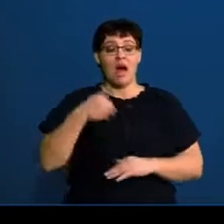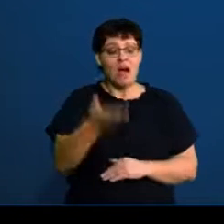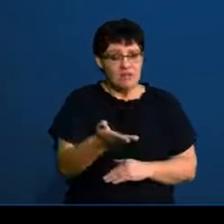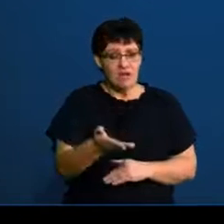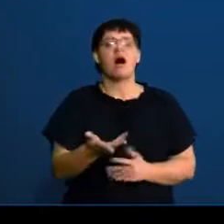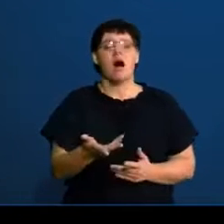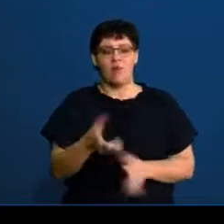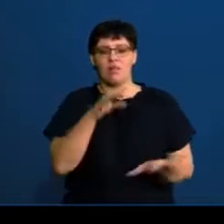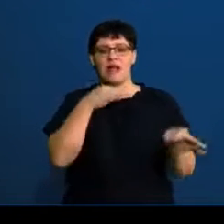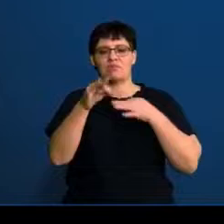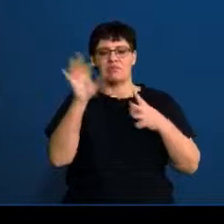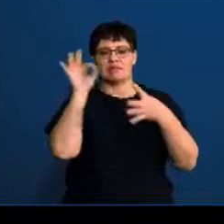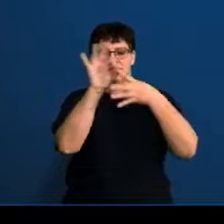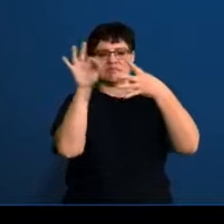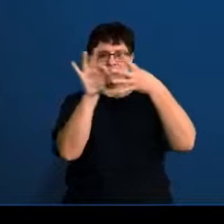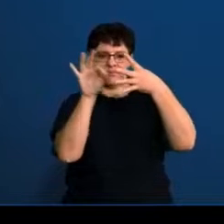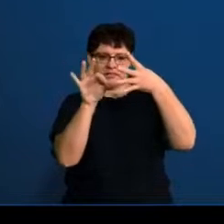going to go through more specifics.